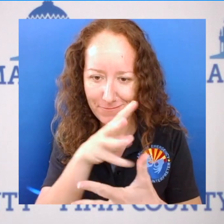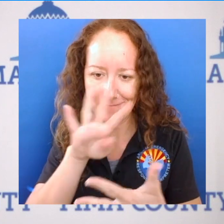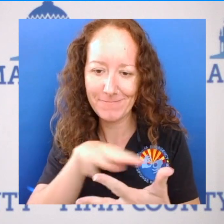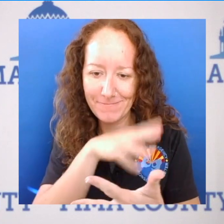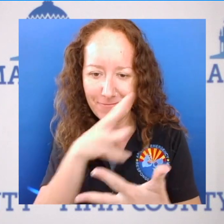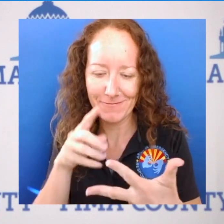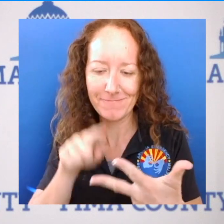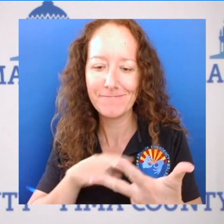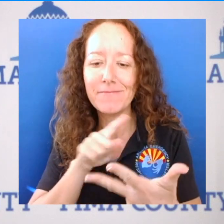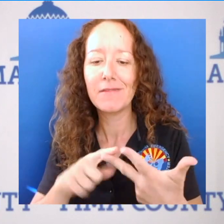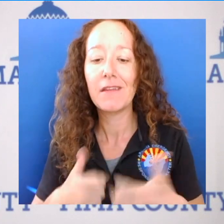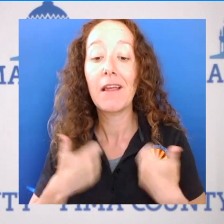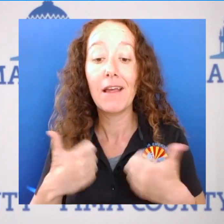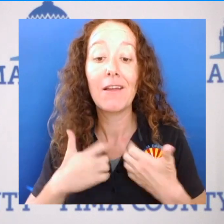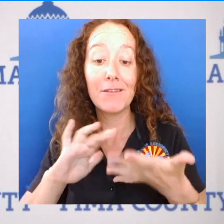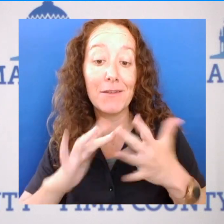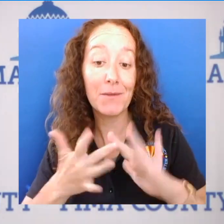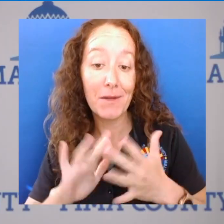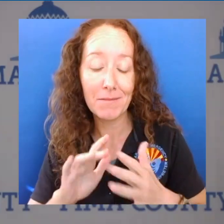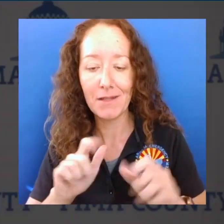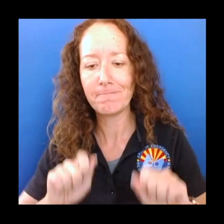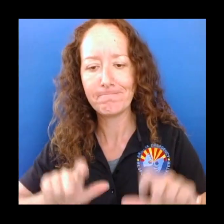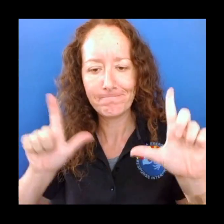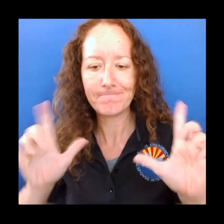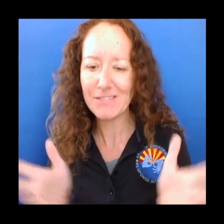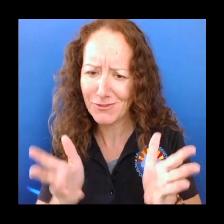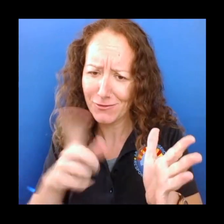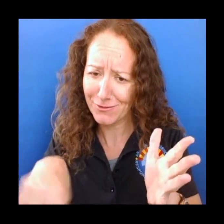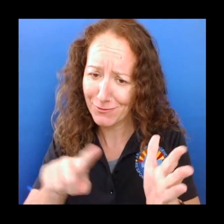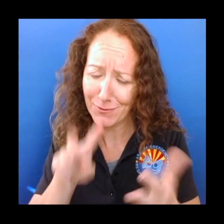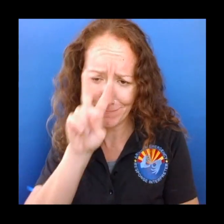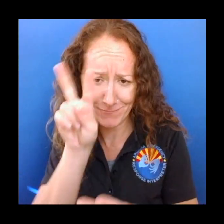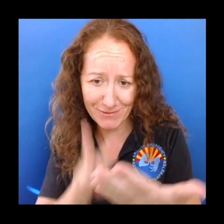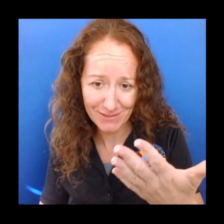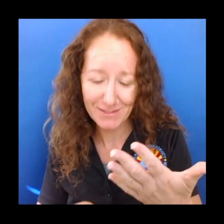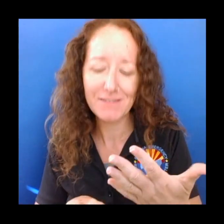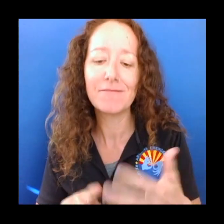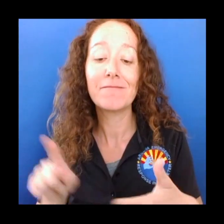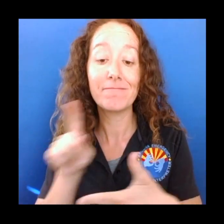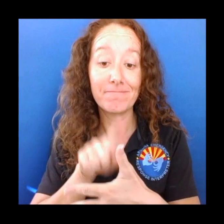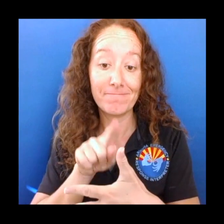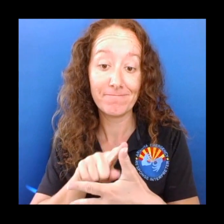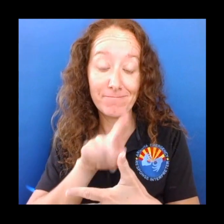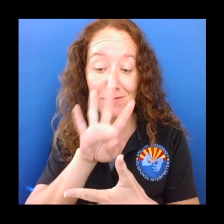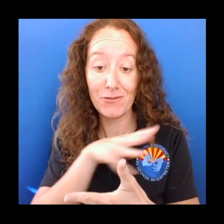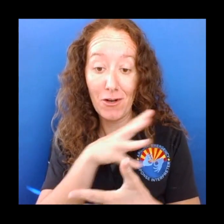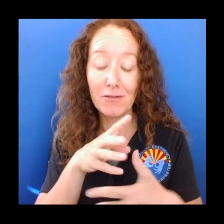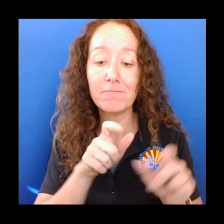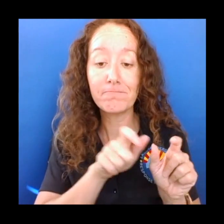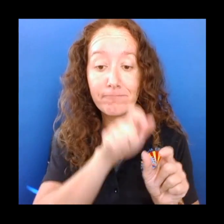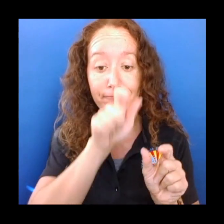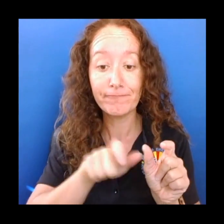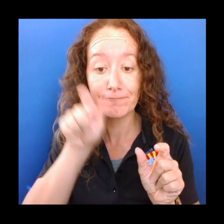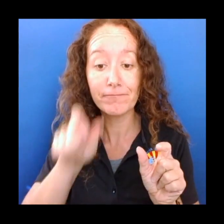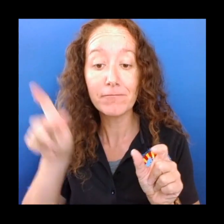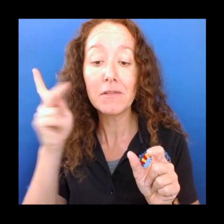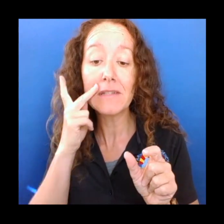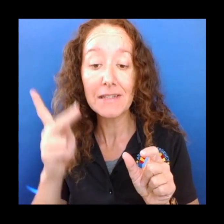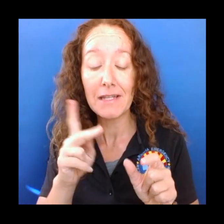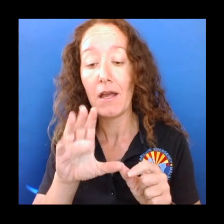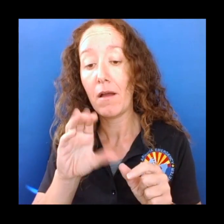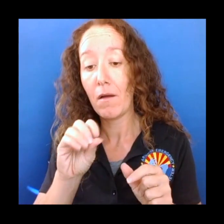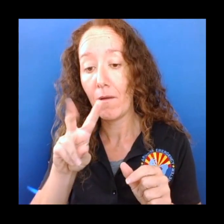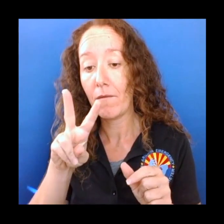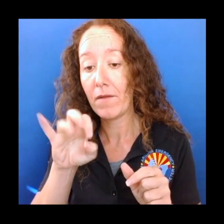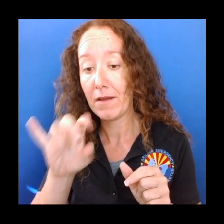So the first graph you're going to see is a chart of the COVID cases by week. And once again, we use the CDC defined